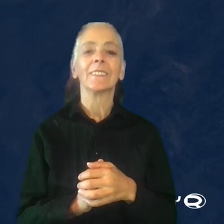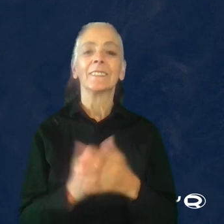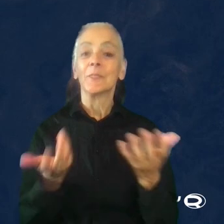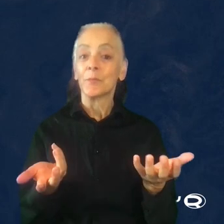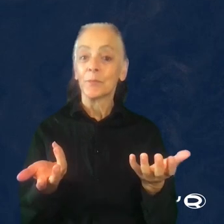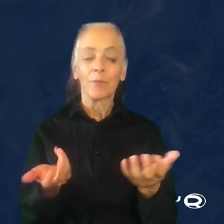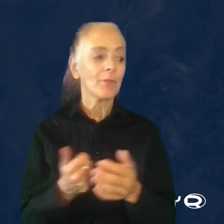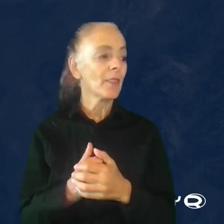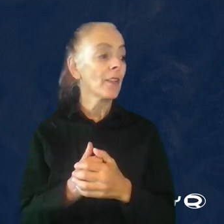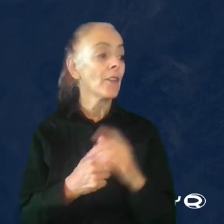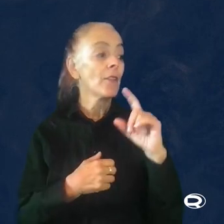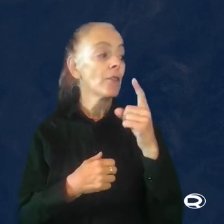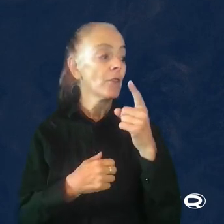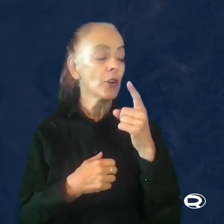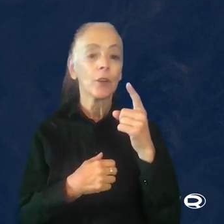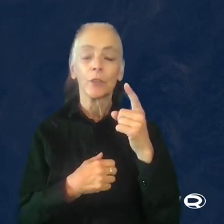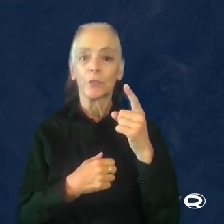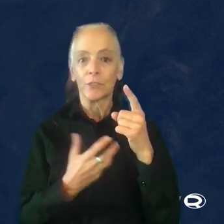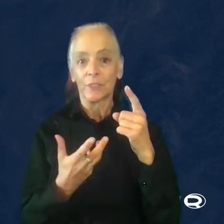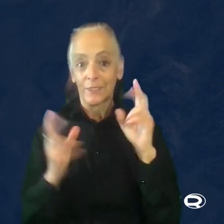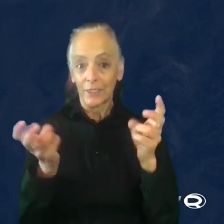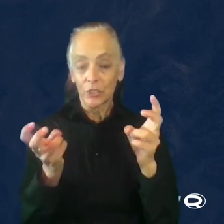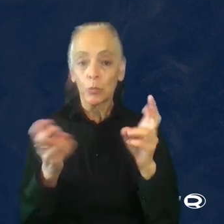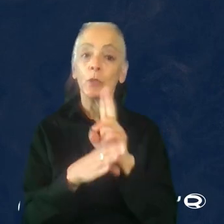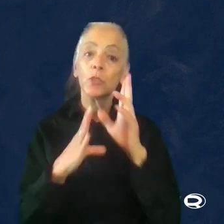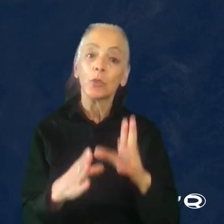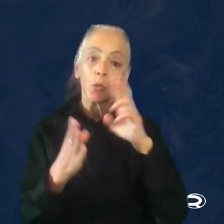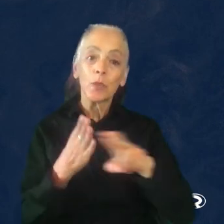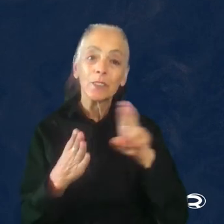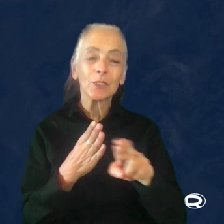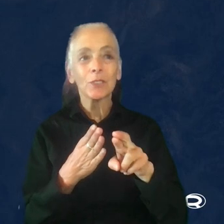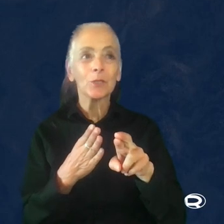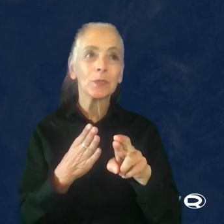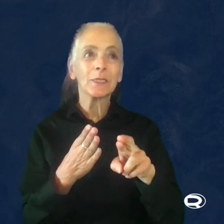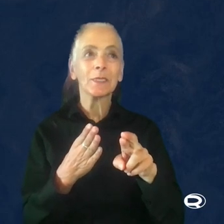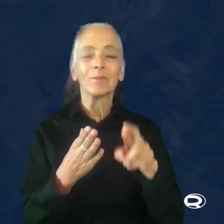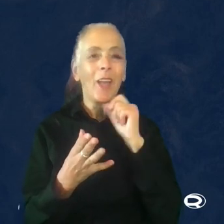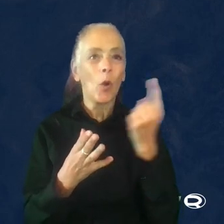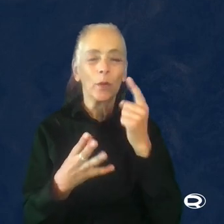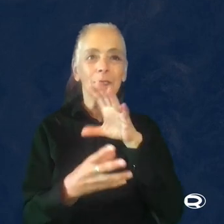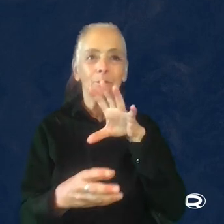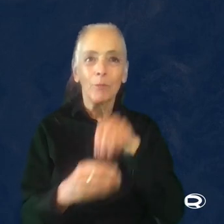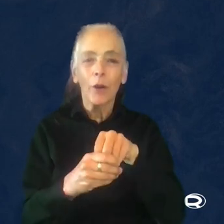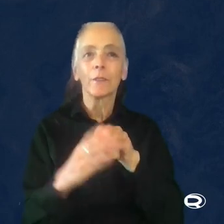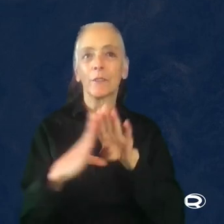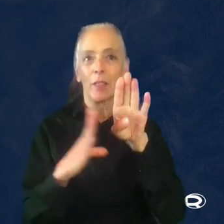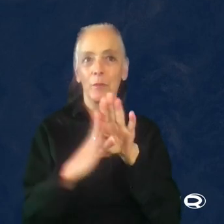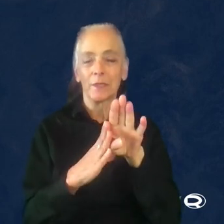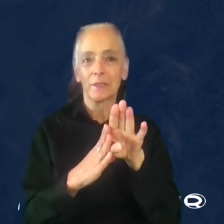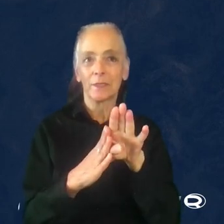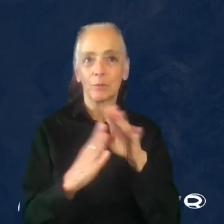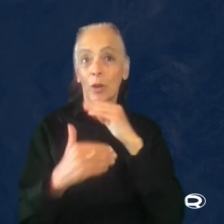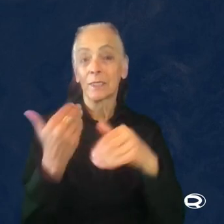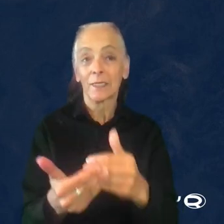So the first and main issue was that user research was not necessarily part of development, at least not fully part of the development